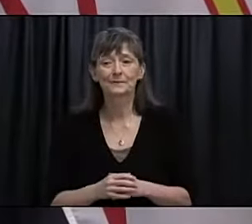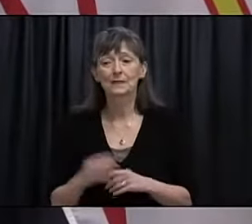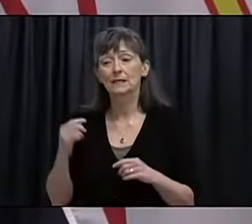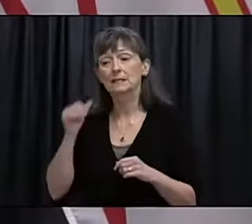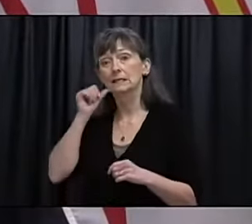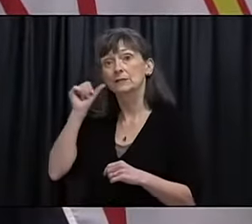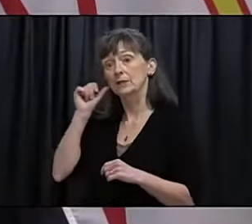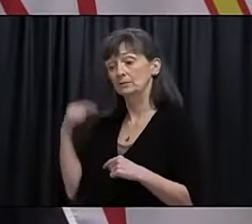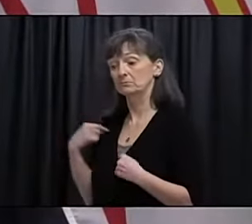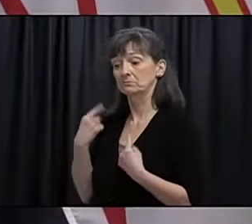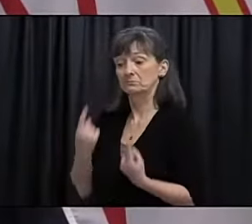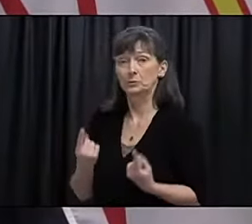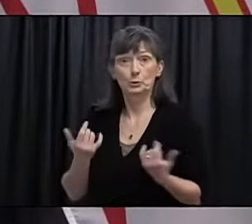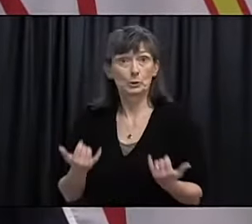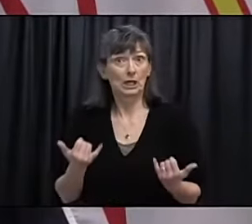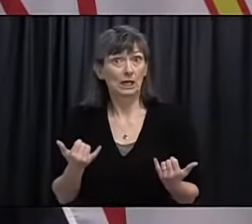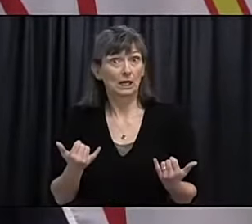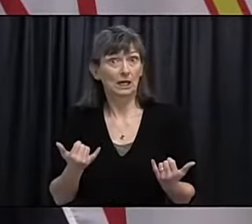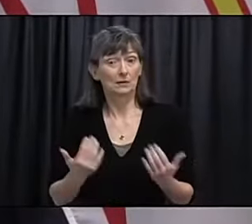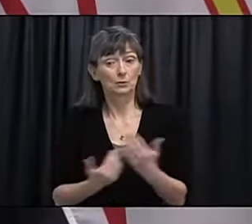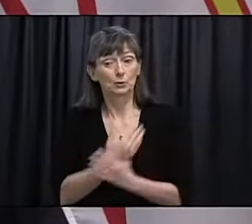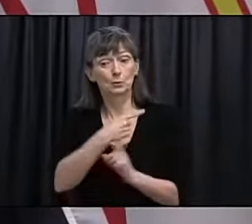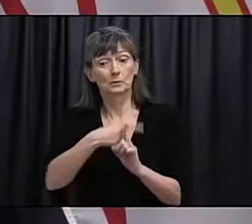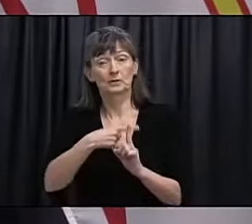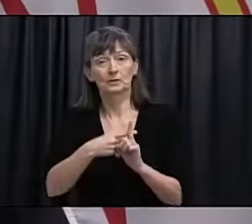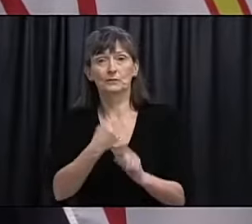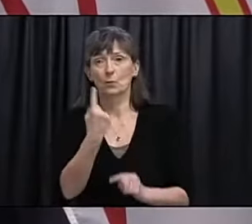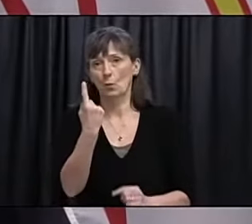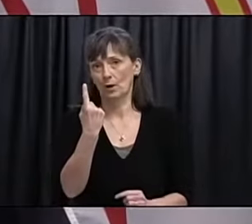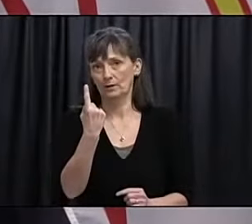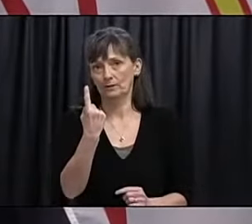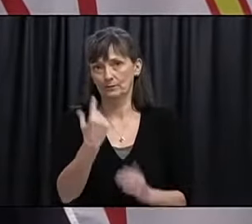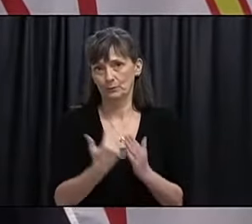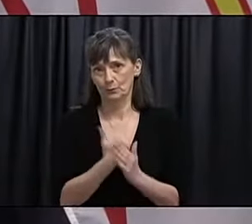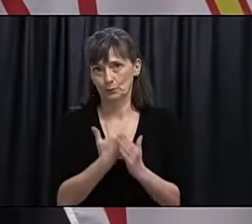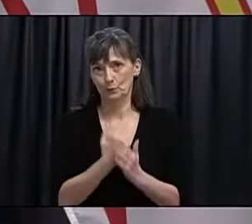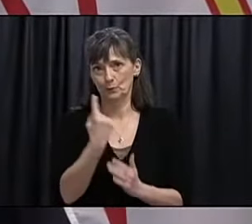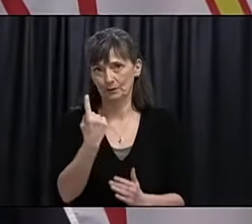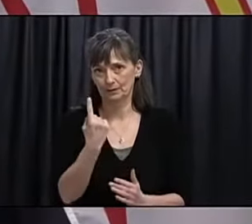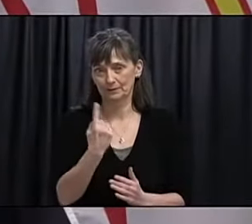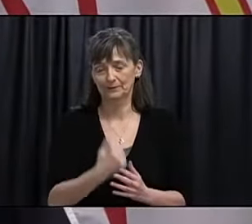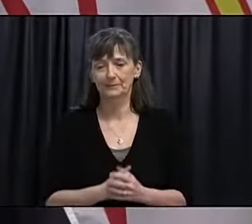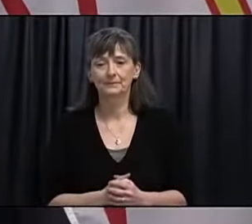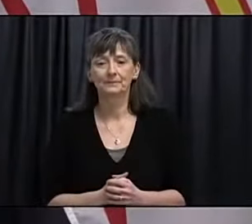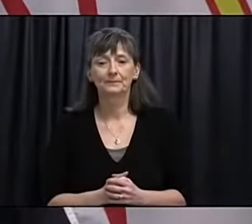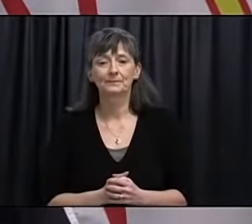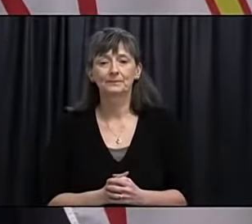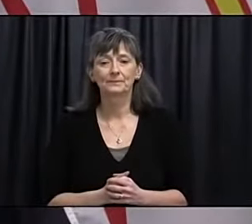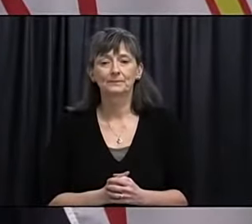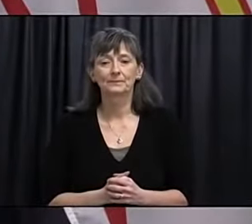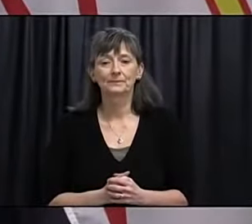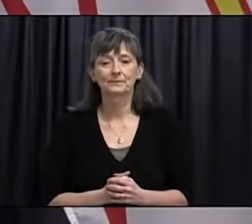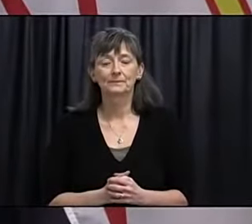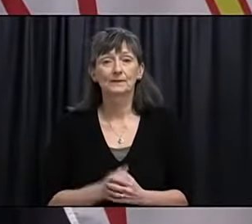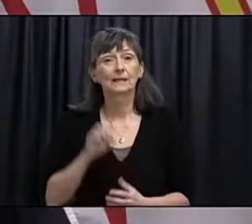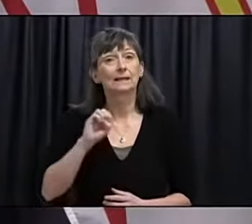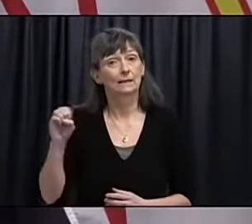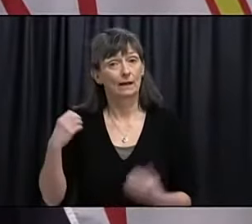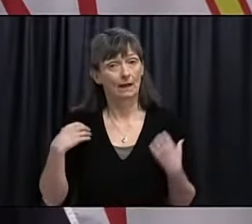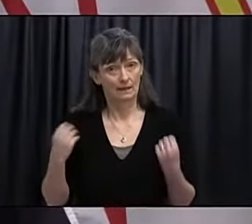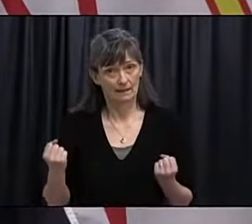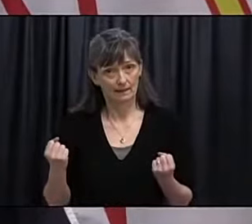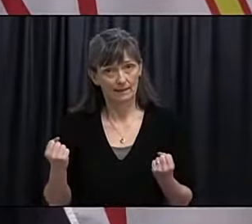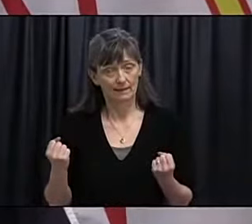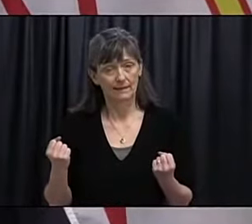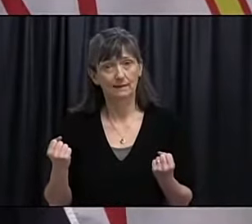Since the media advisory yesterday we have one new confirmed case of COVID-19 in our province. This is in the eastern health